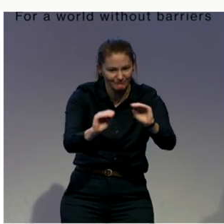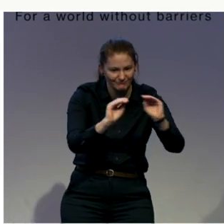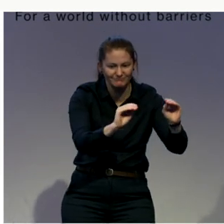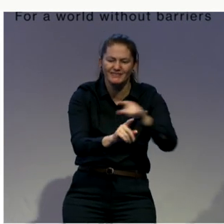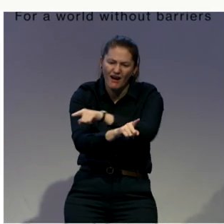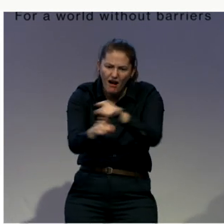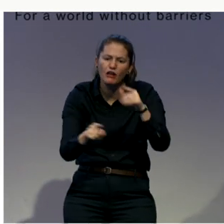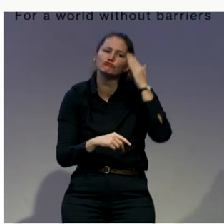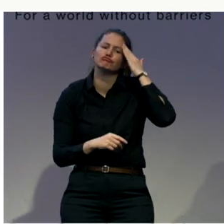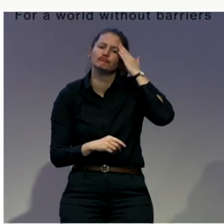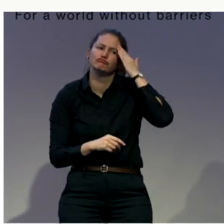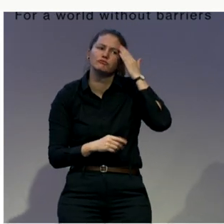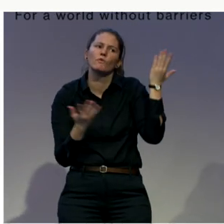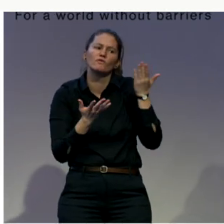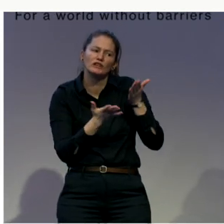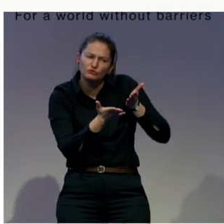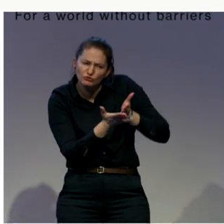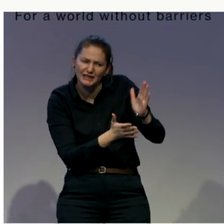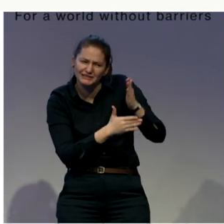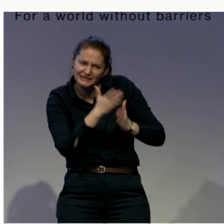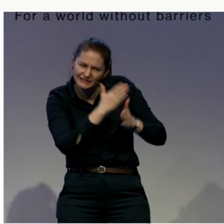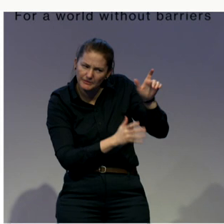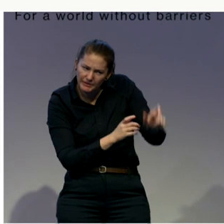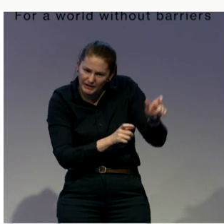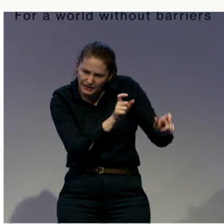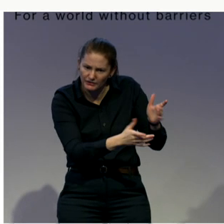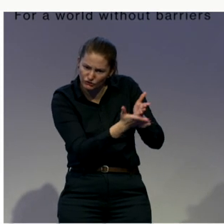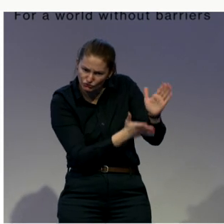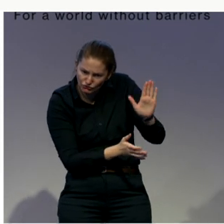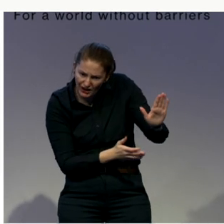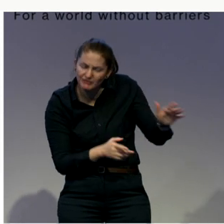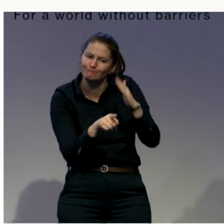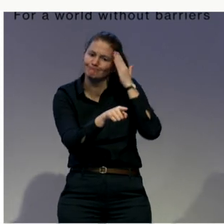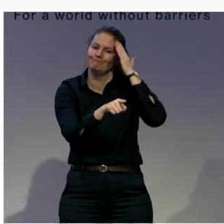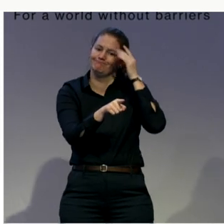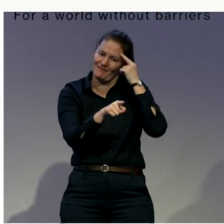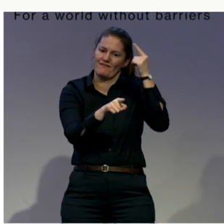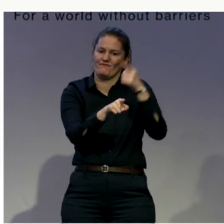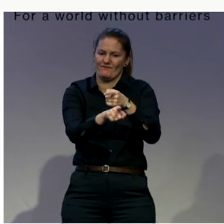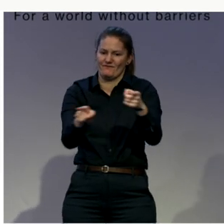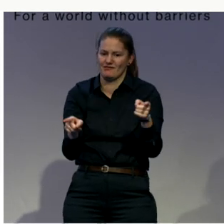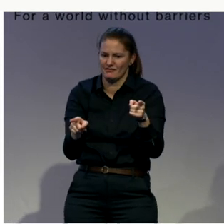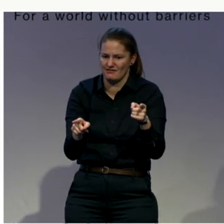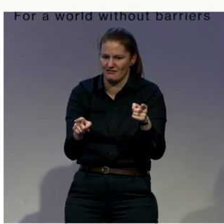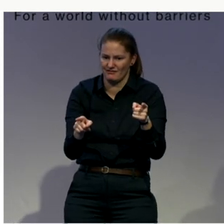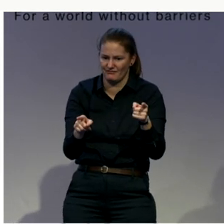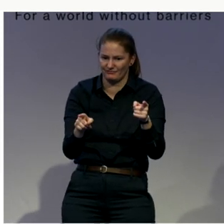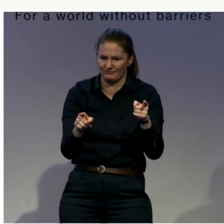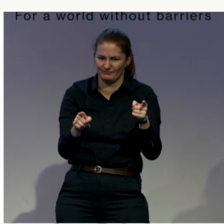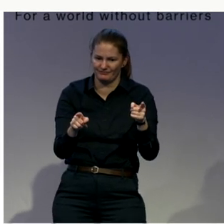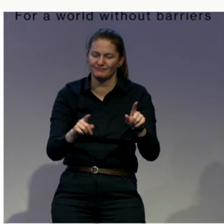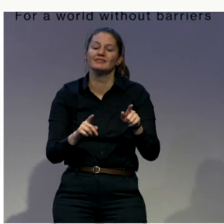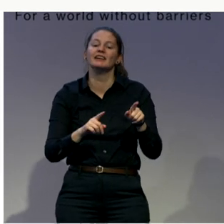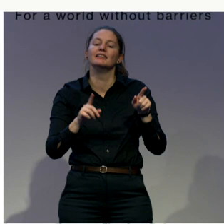also so that we chuck out of the justice system, the charity model, you know, of responding to